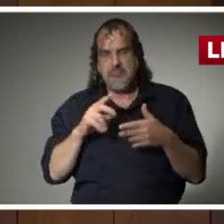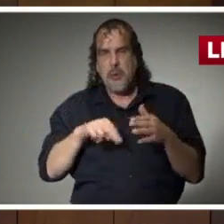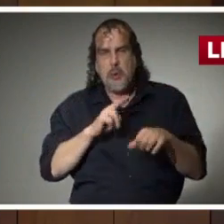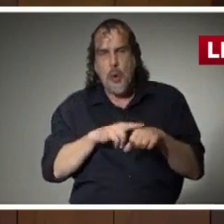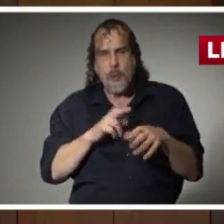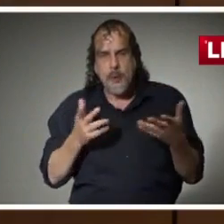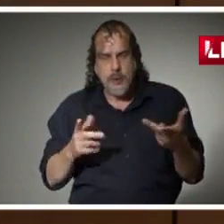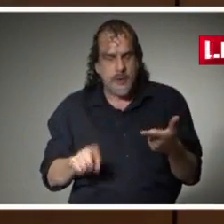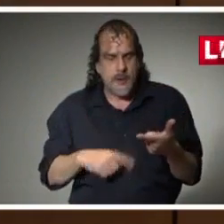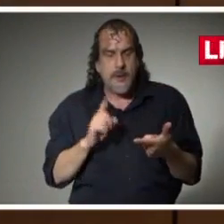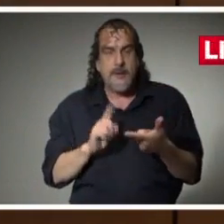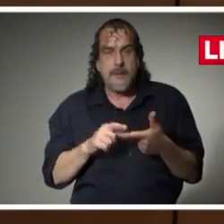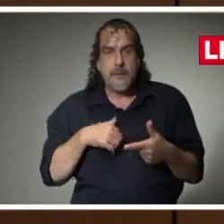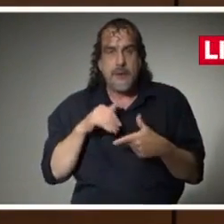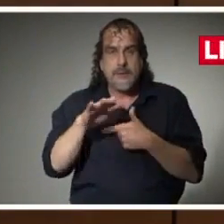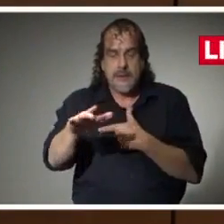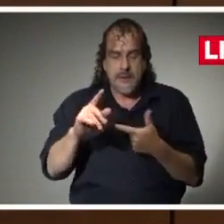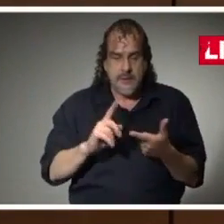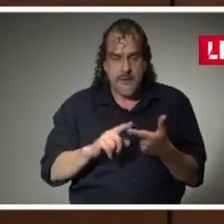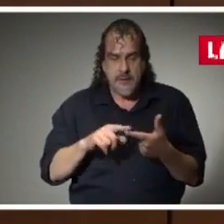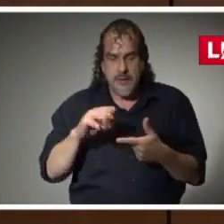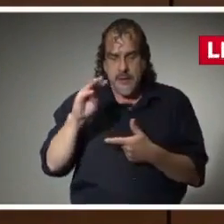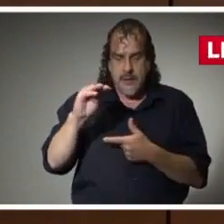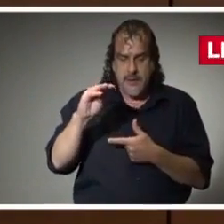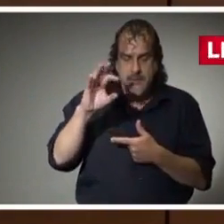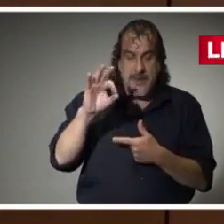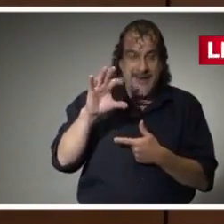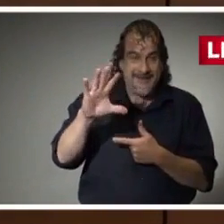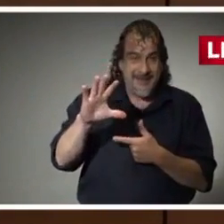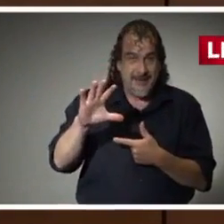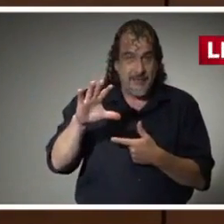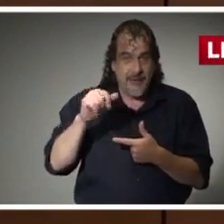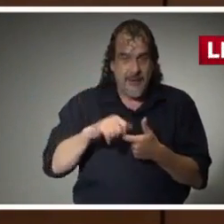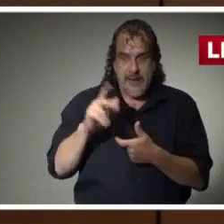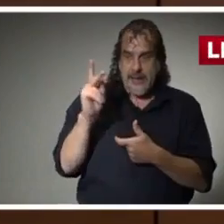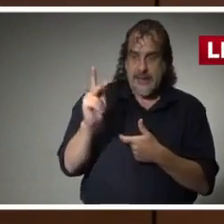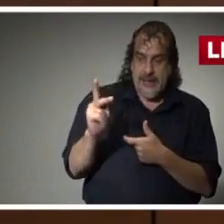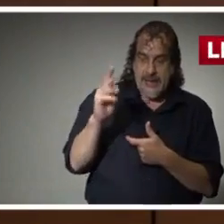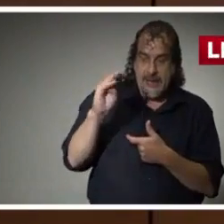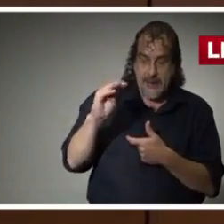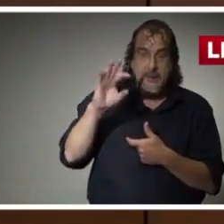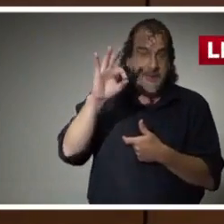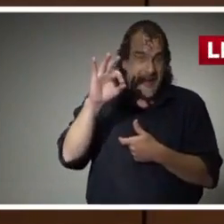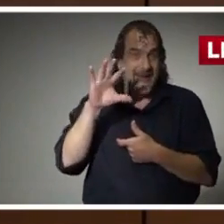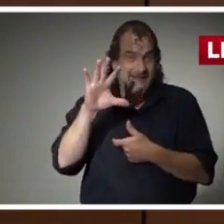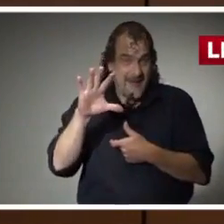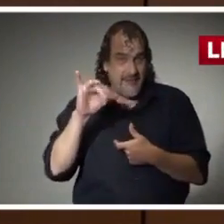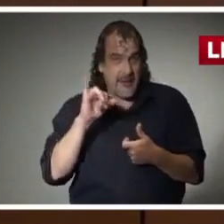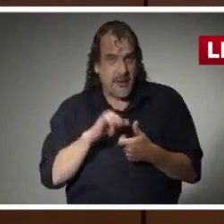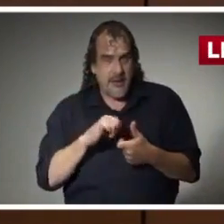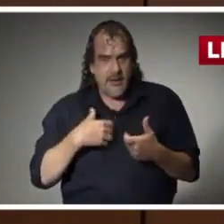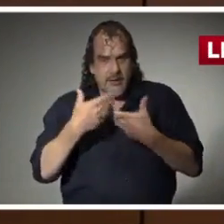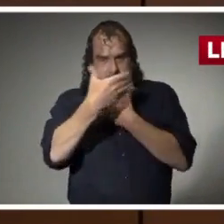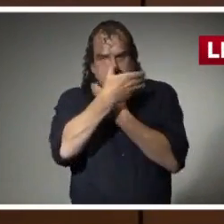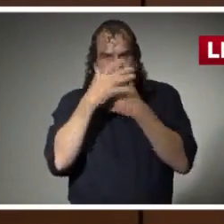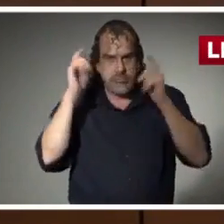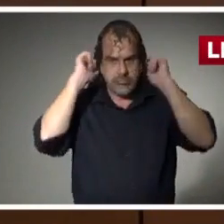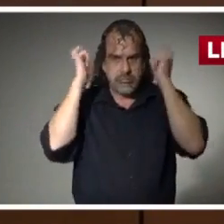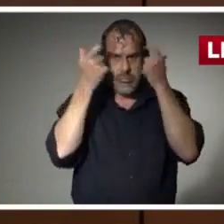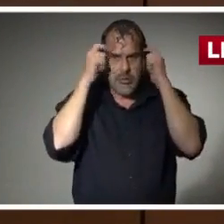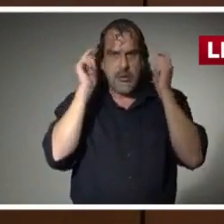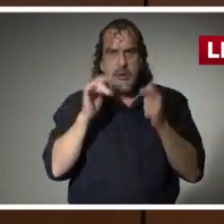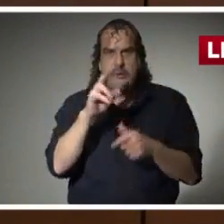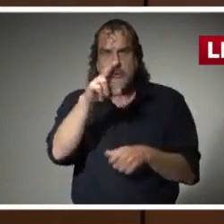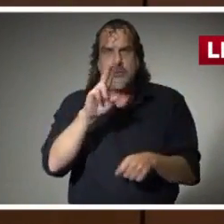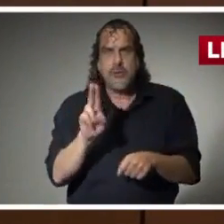masks. And then we also sent them a variant of the N95, which is a KN95, which is a it's a wraparound mask, something similar that you would